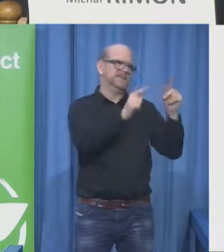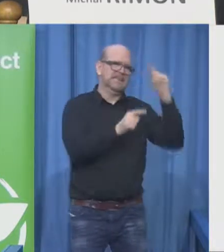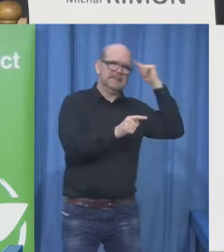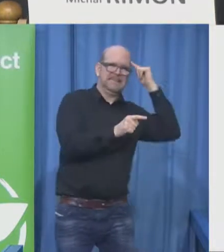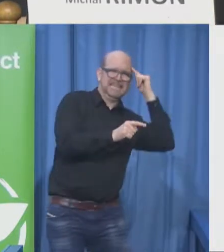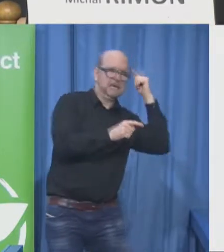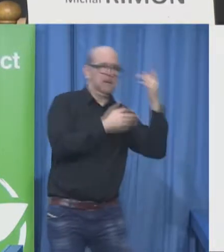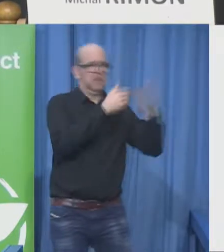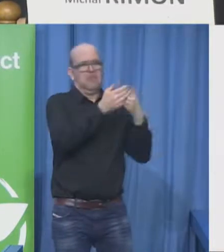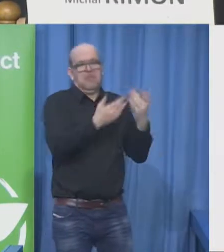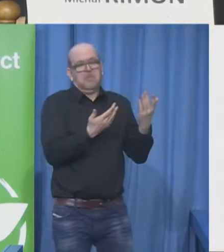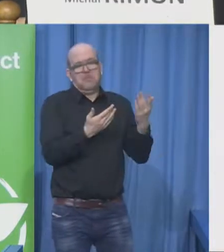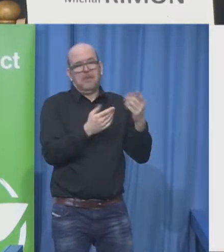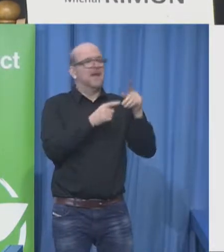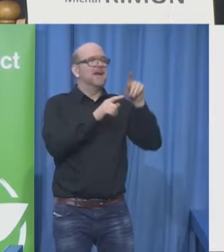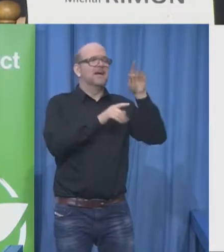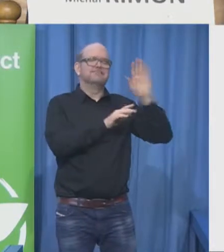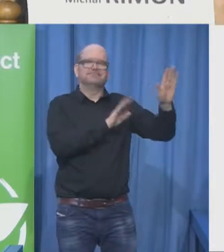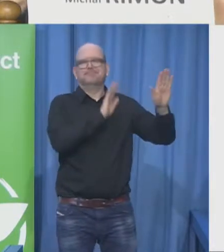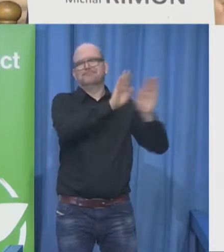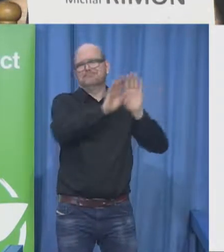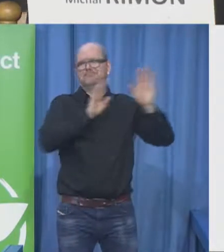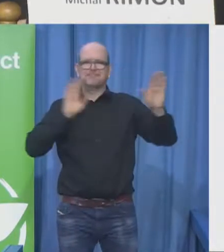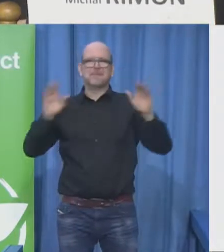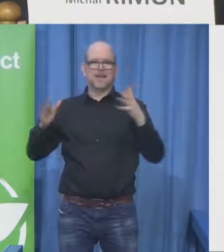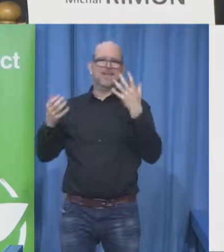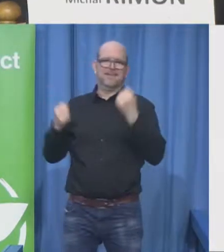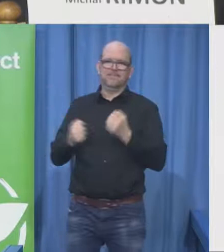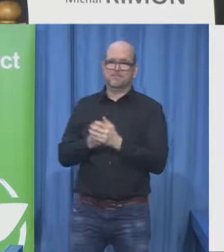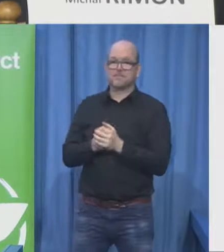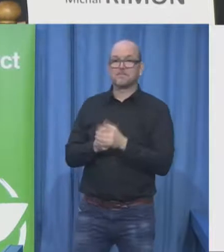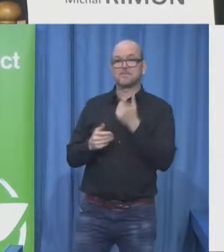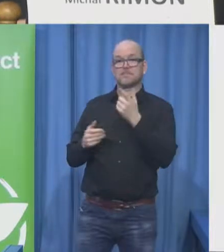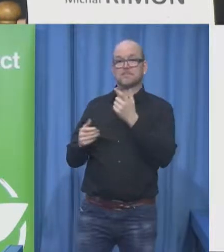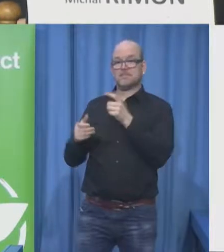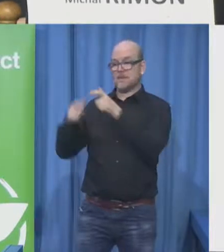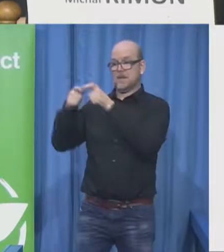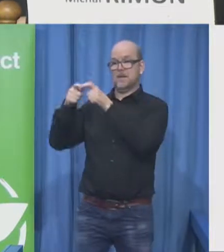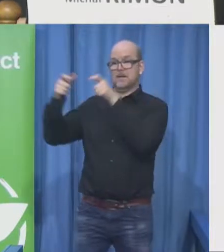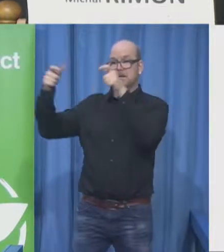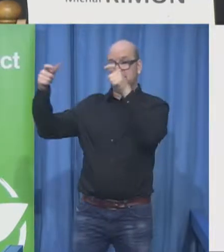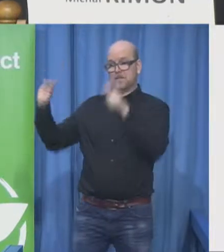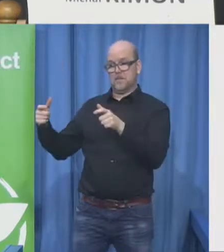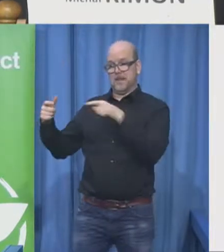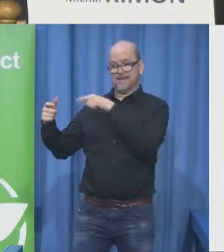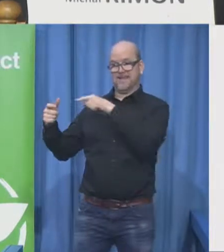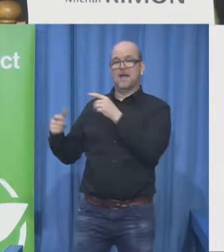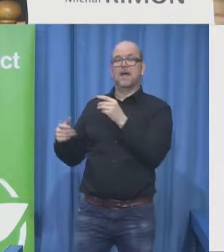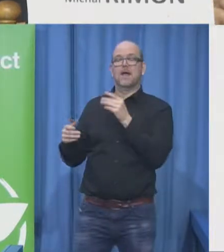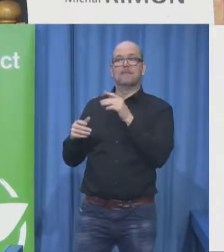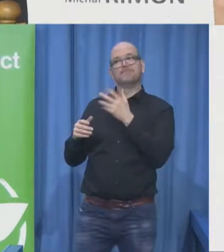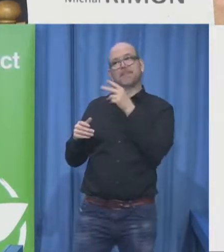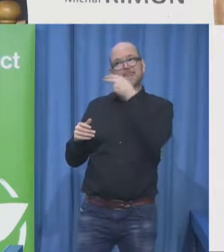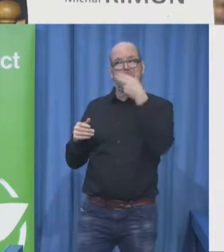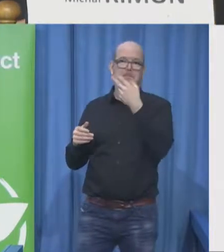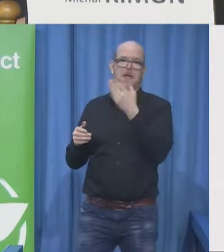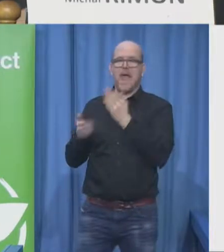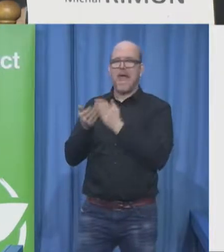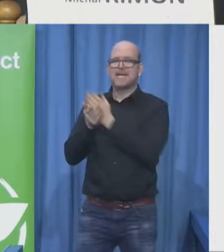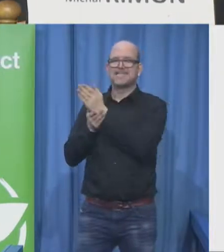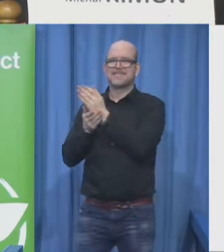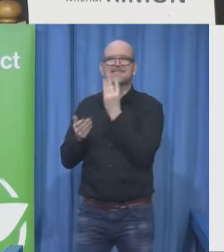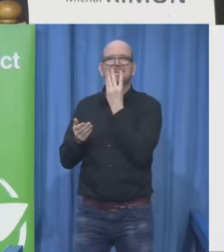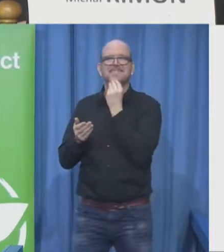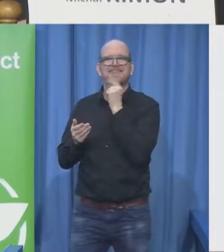that is our focus breaking the stigmas and we do it with kids who are five six